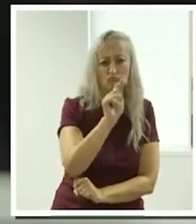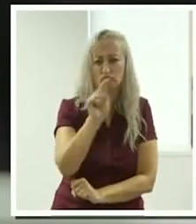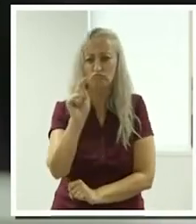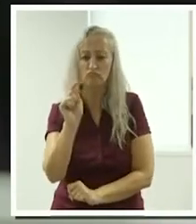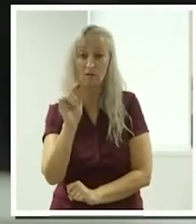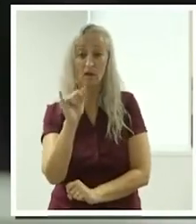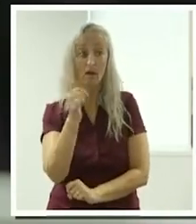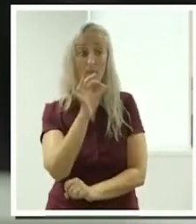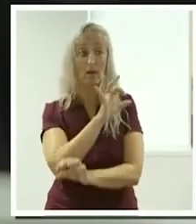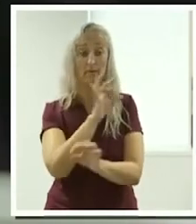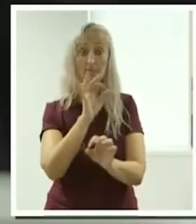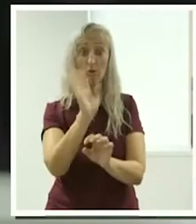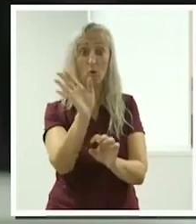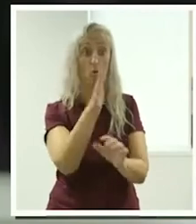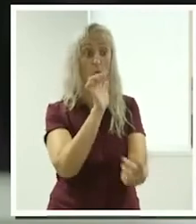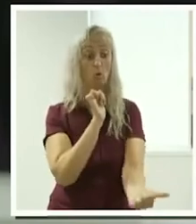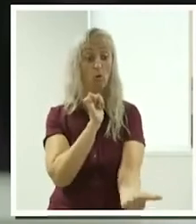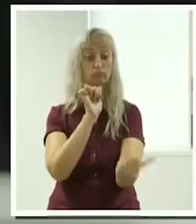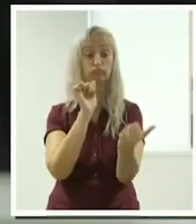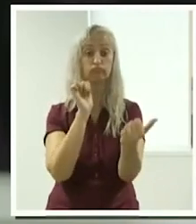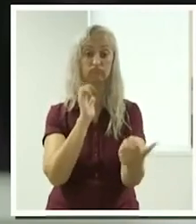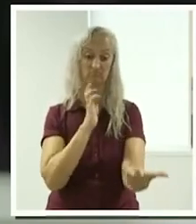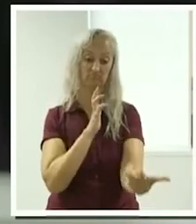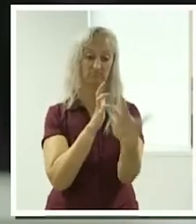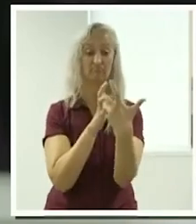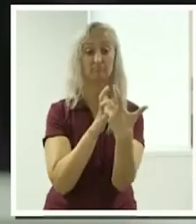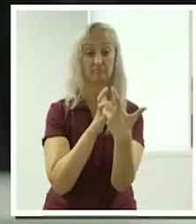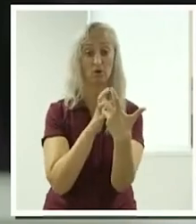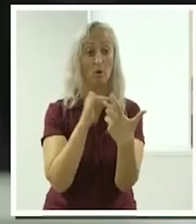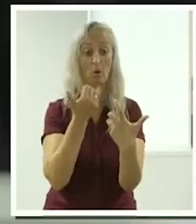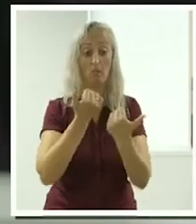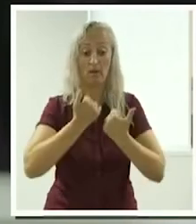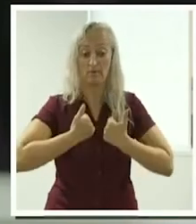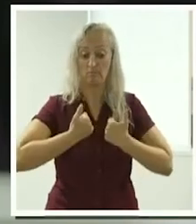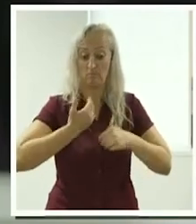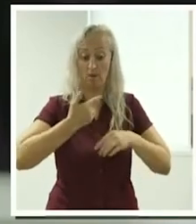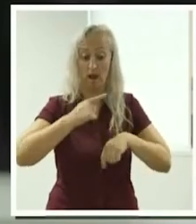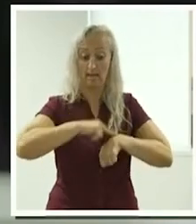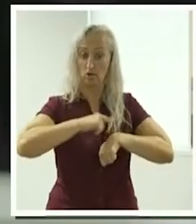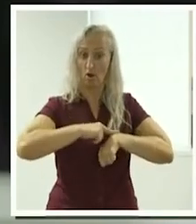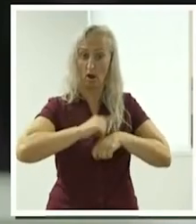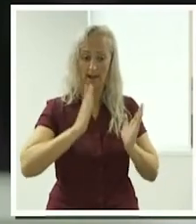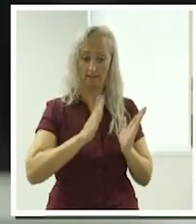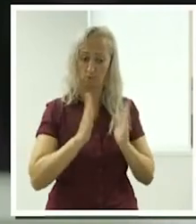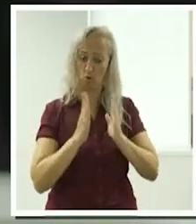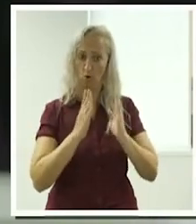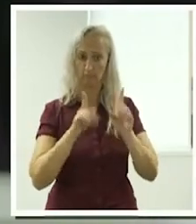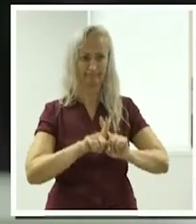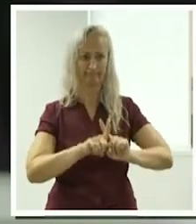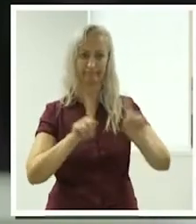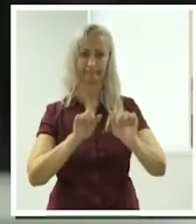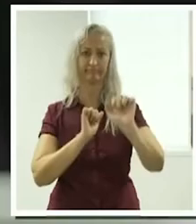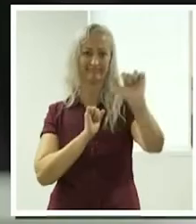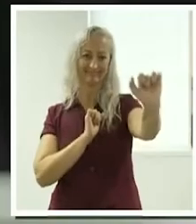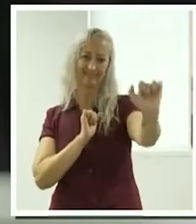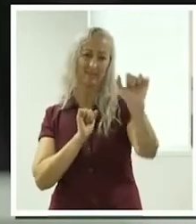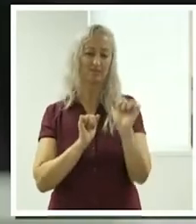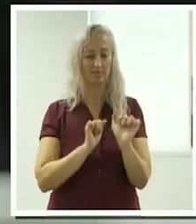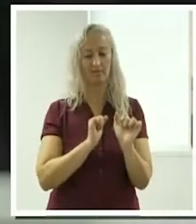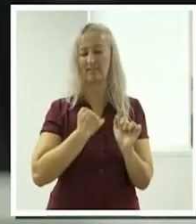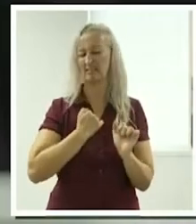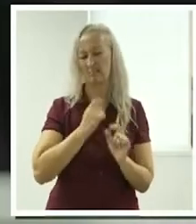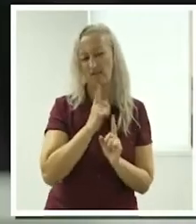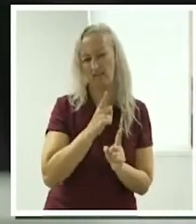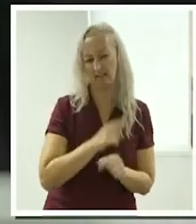may not all be right for you or their your time slot's not right for that client so um yeah my advice is go